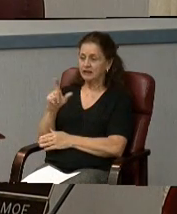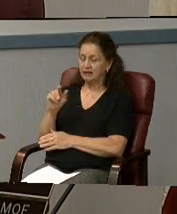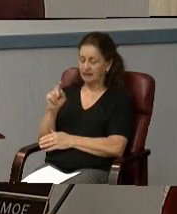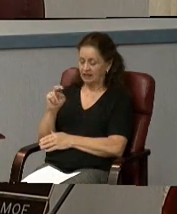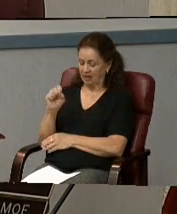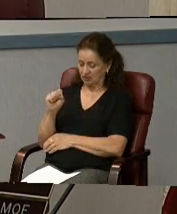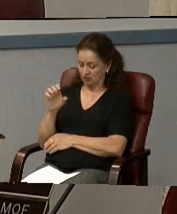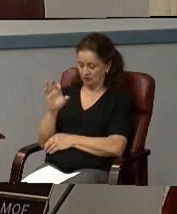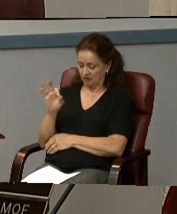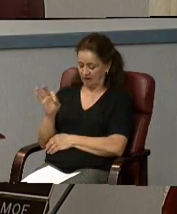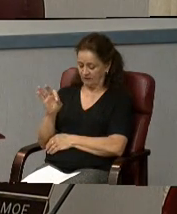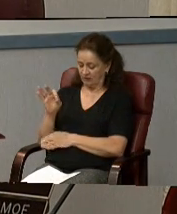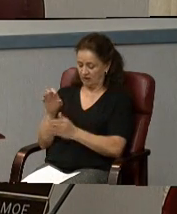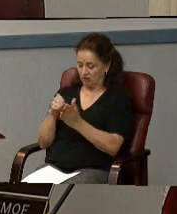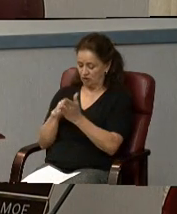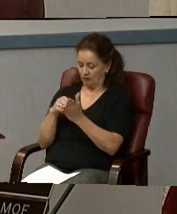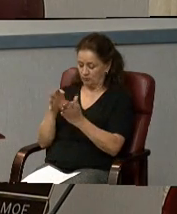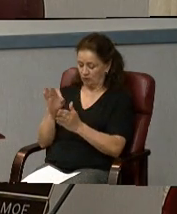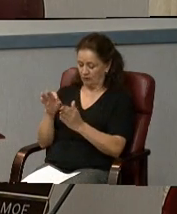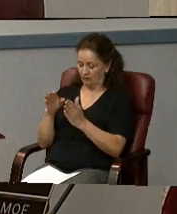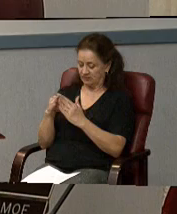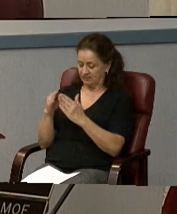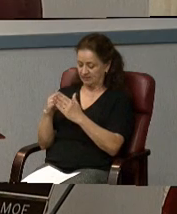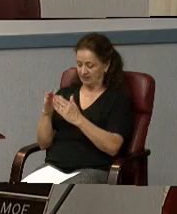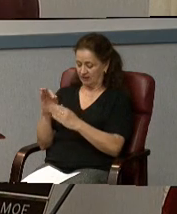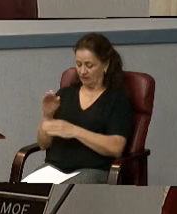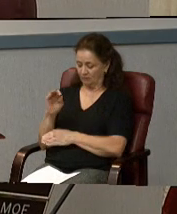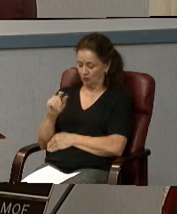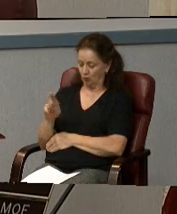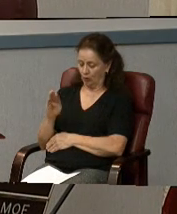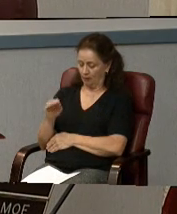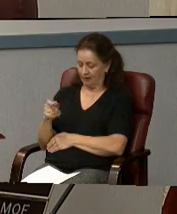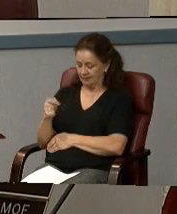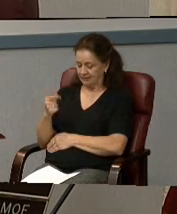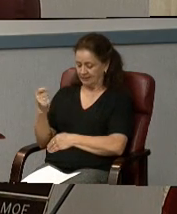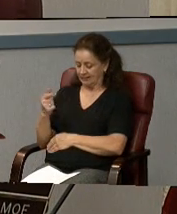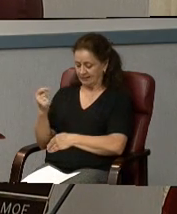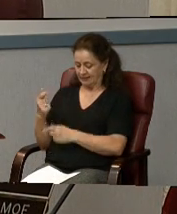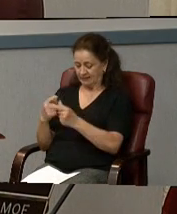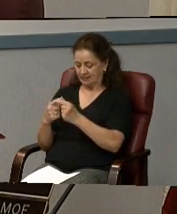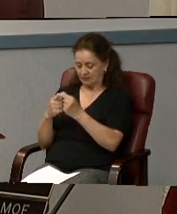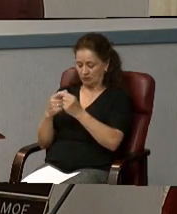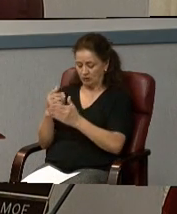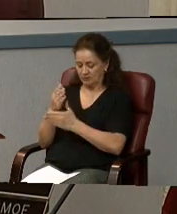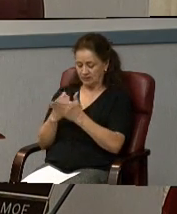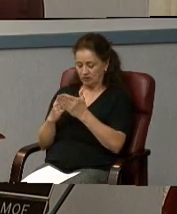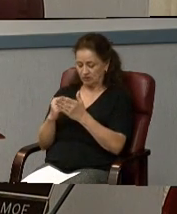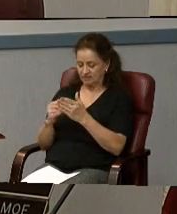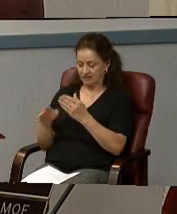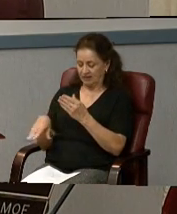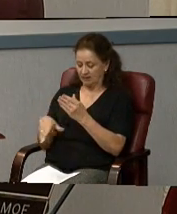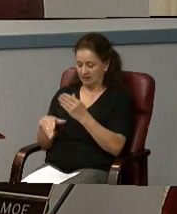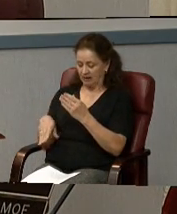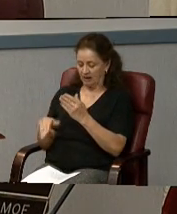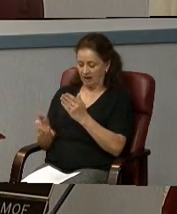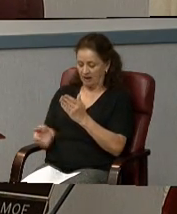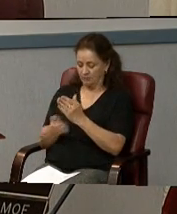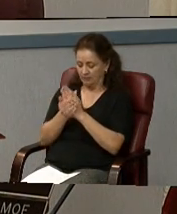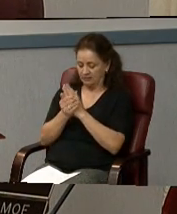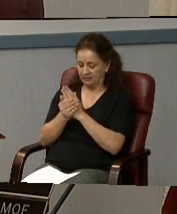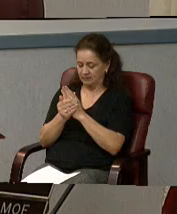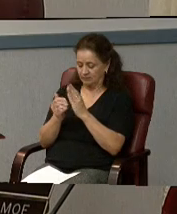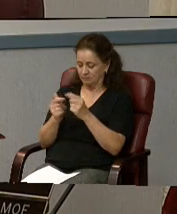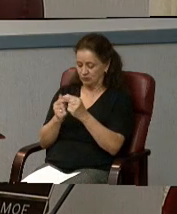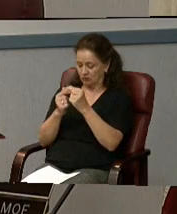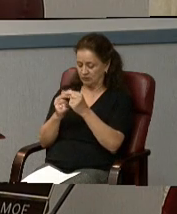the Chapter of the City of Laurel by deleting certain sections and amending certain sections to provide for the orderly and timely